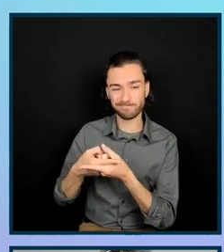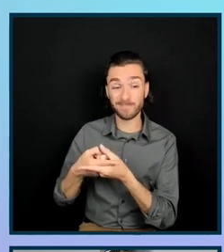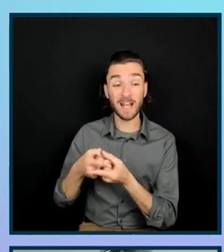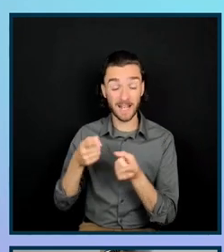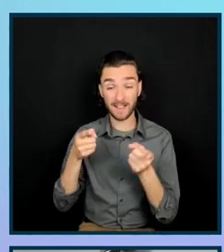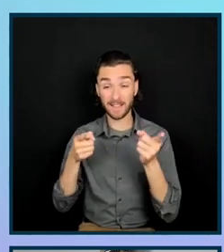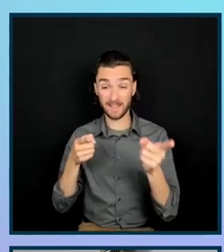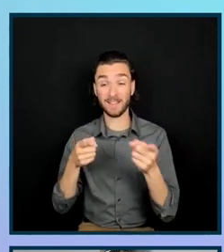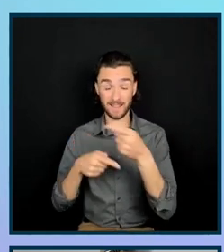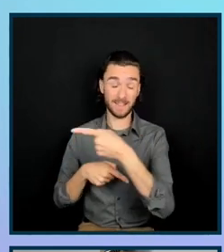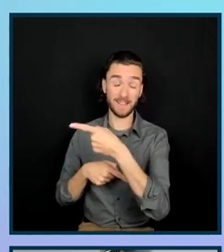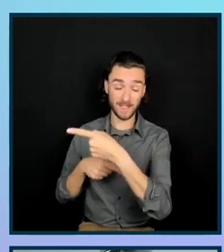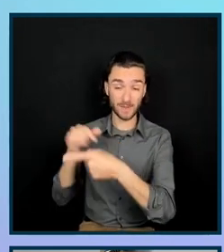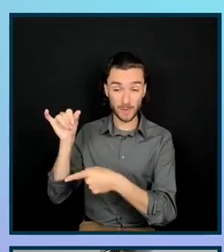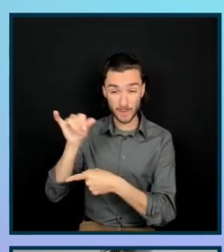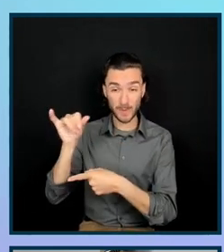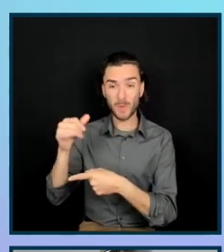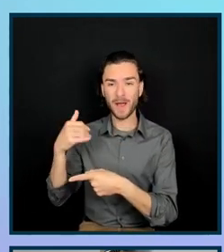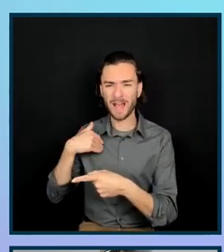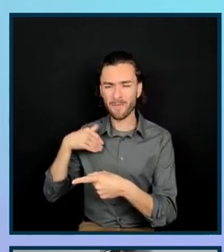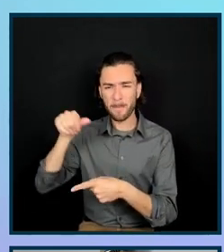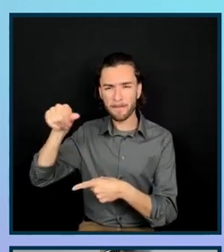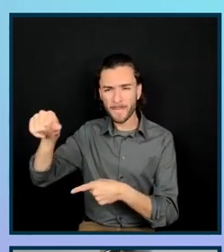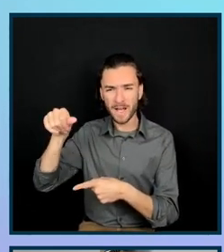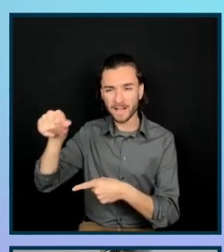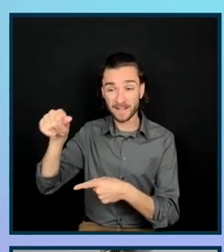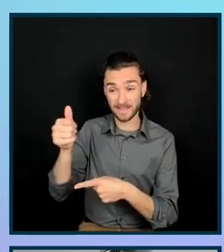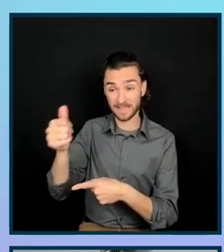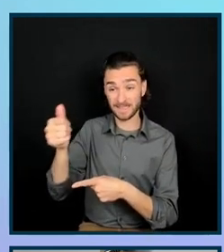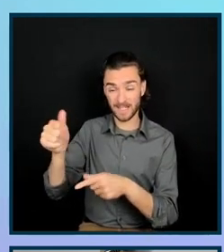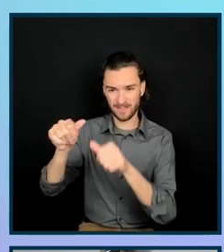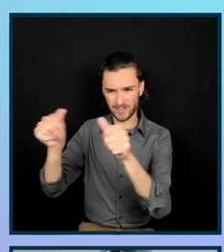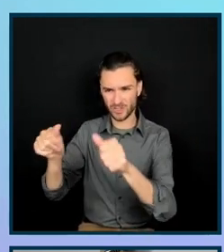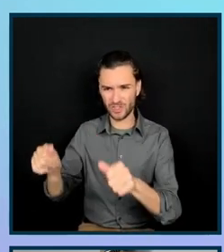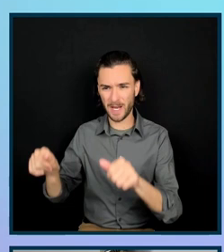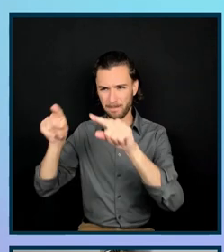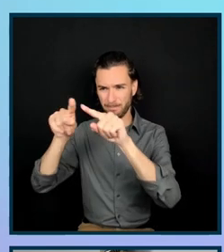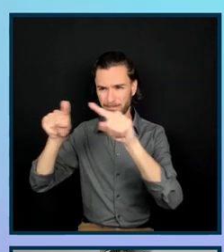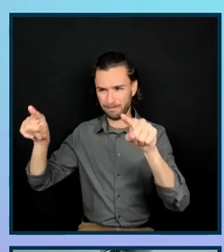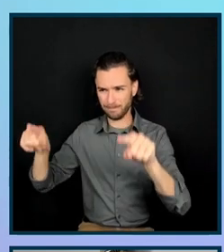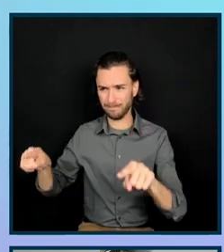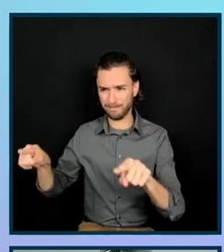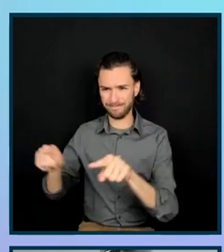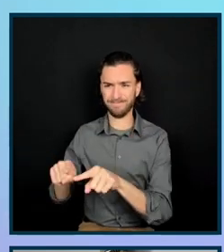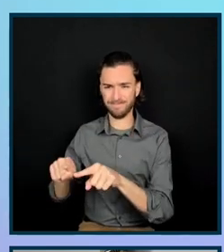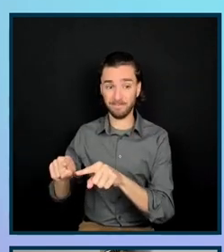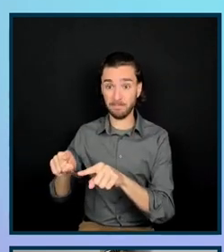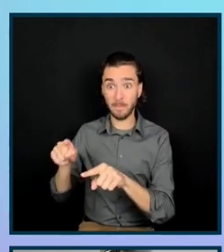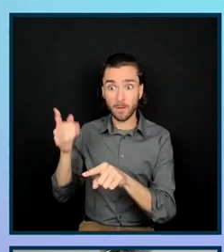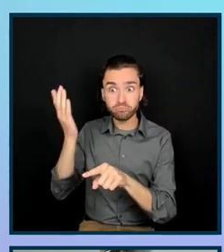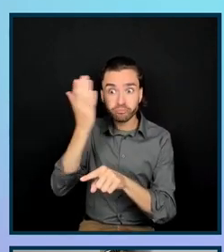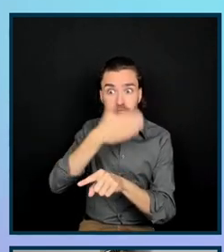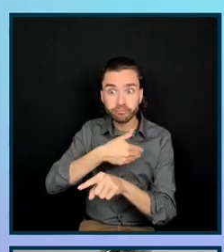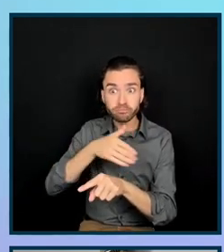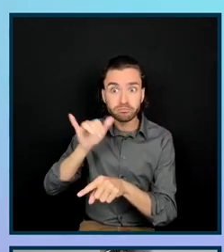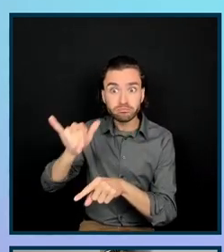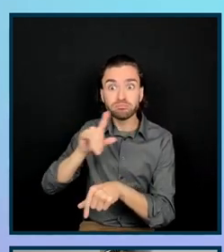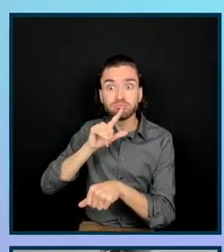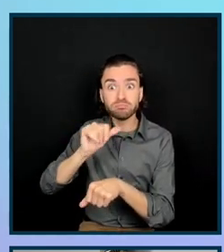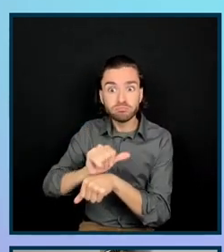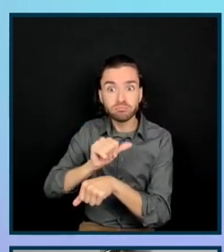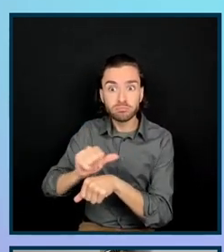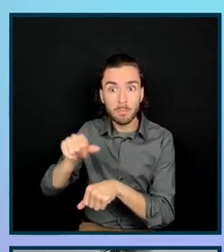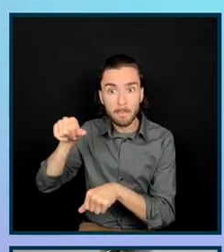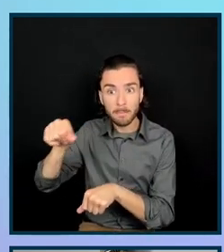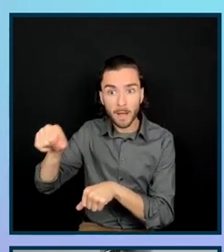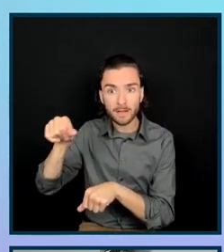buttons in the shape of hexagons. However, there was actually no way to tell that they were buttons because there was no active or no visible hover state or